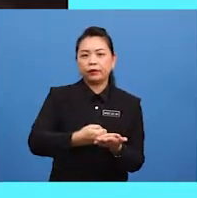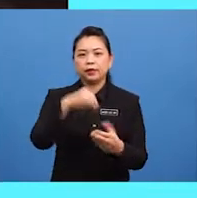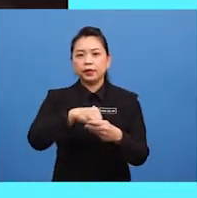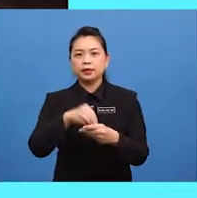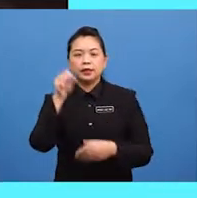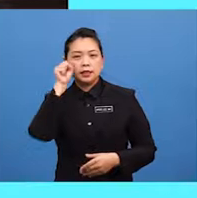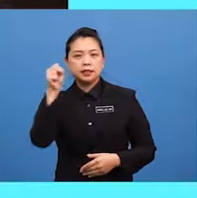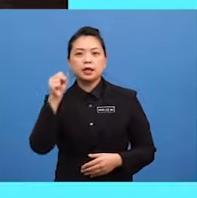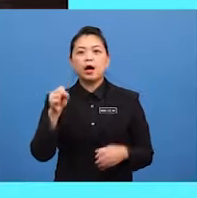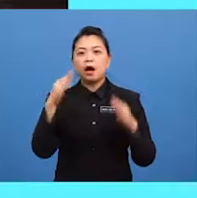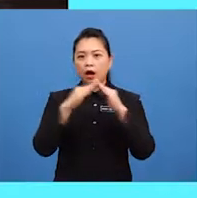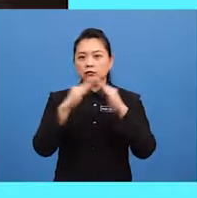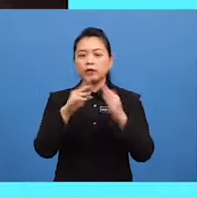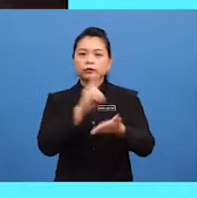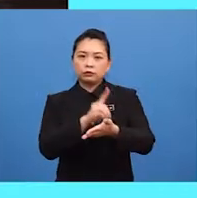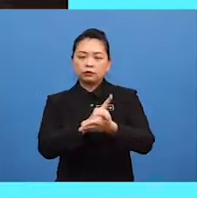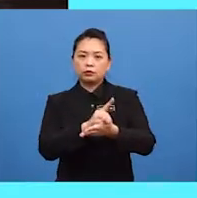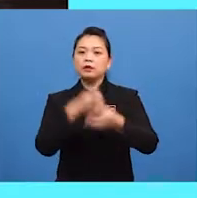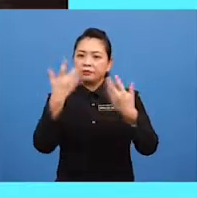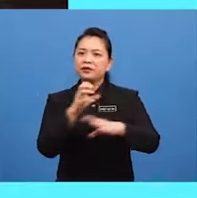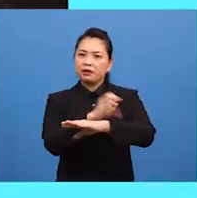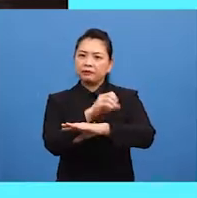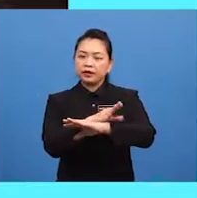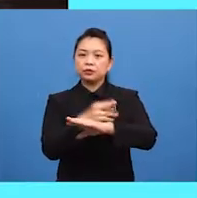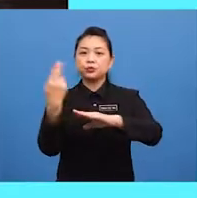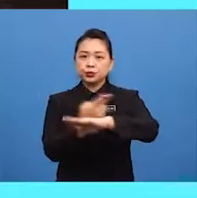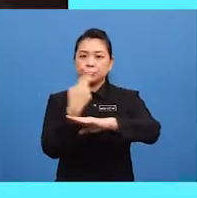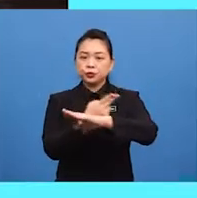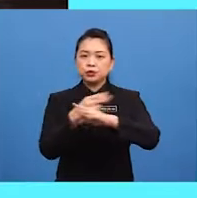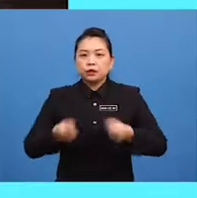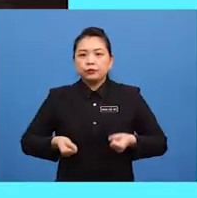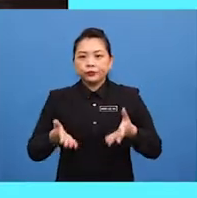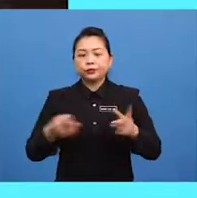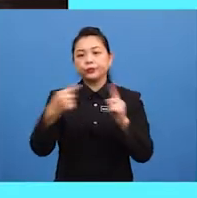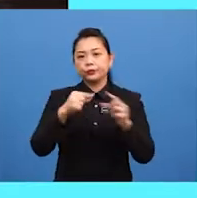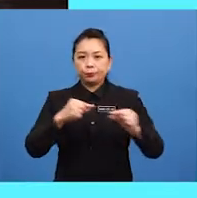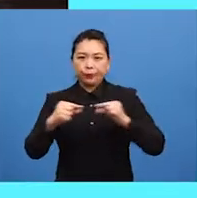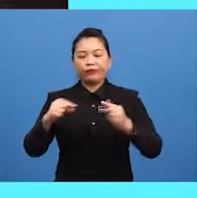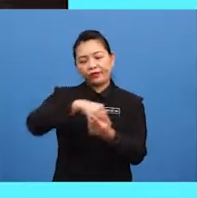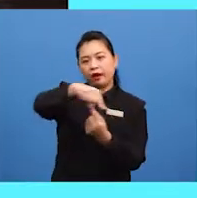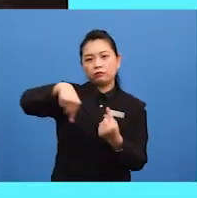advised him to use the wheelchair to move around